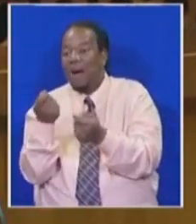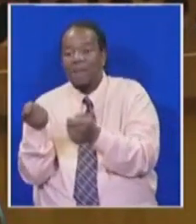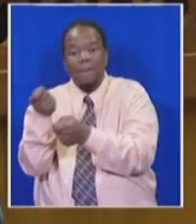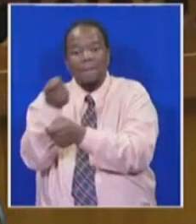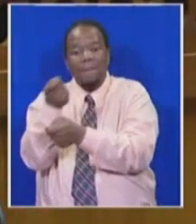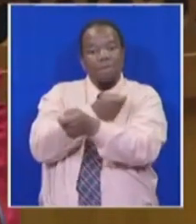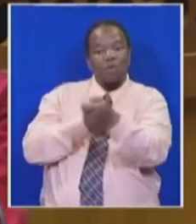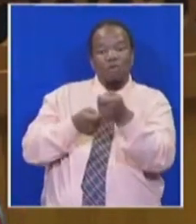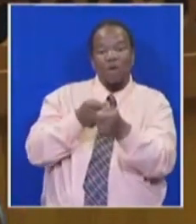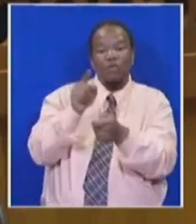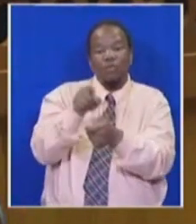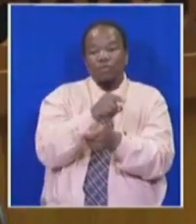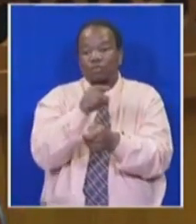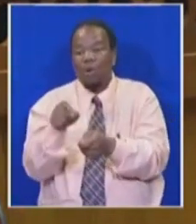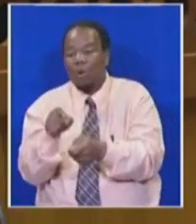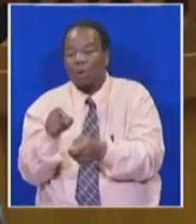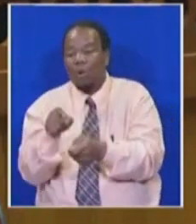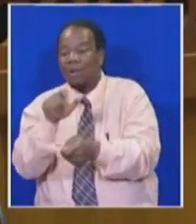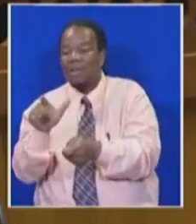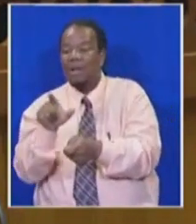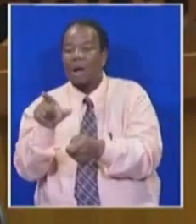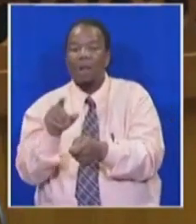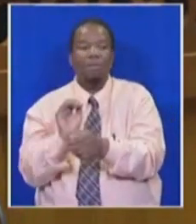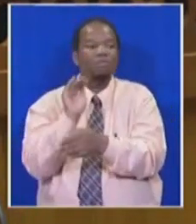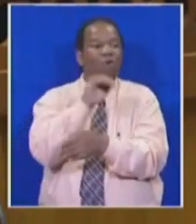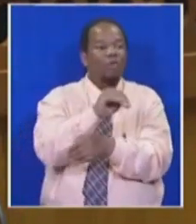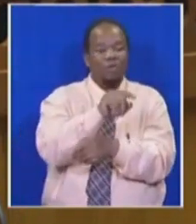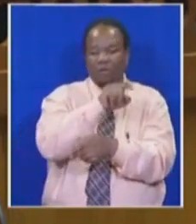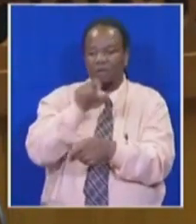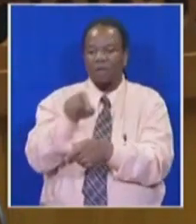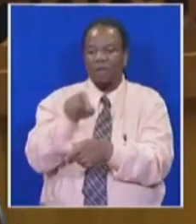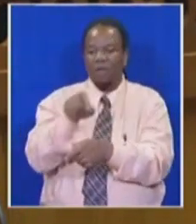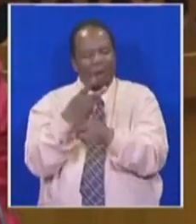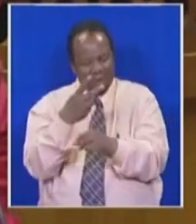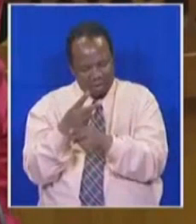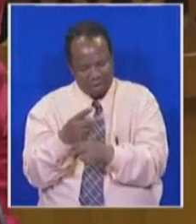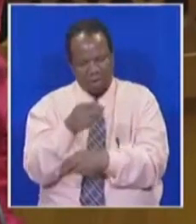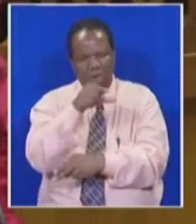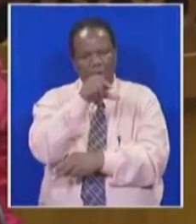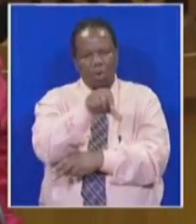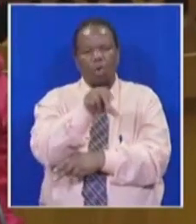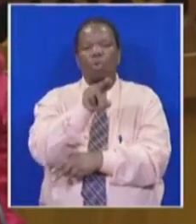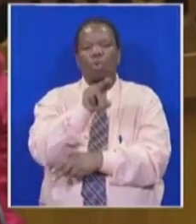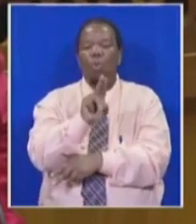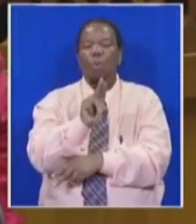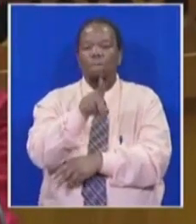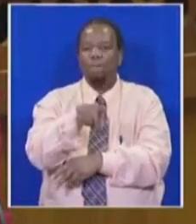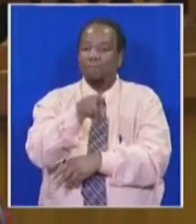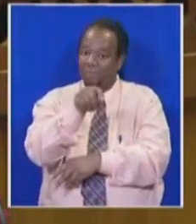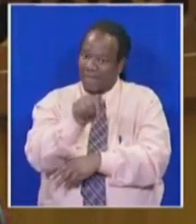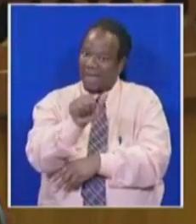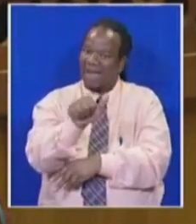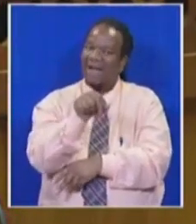connected and exposed families. Again, the Gupta faction that leads ANC has